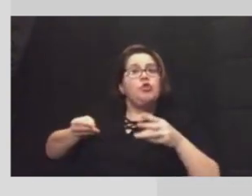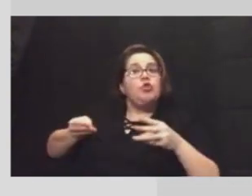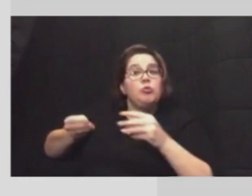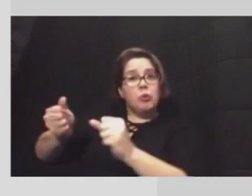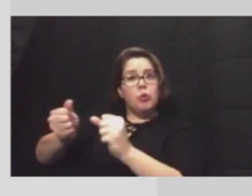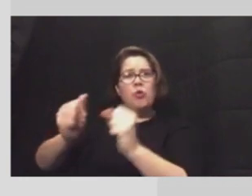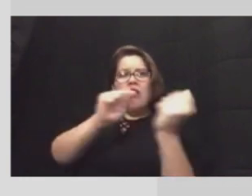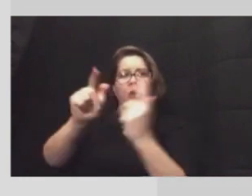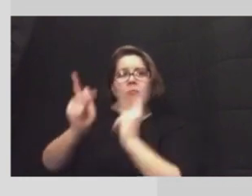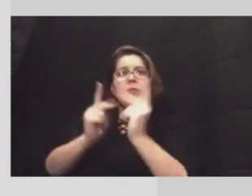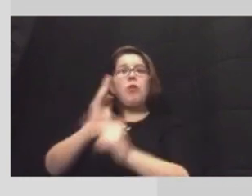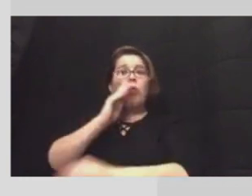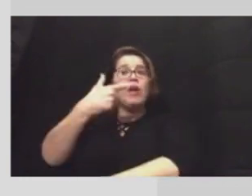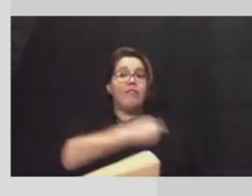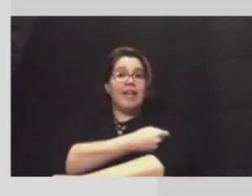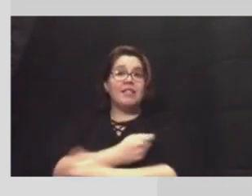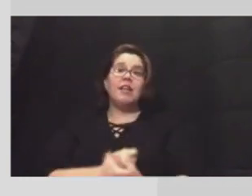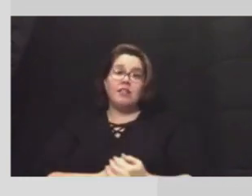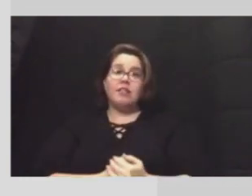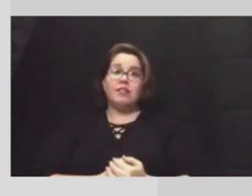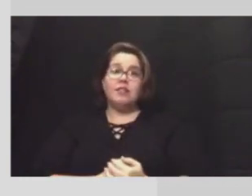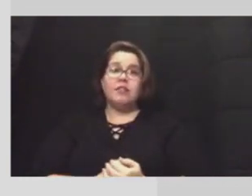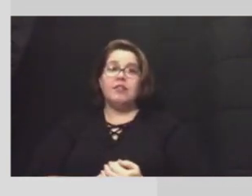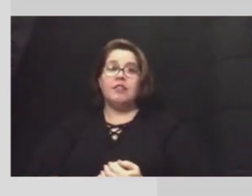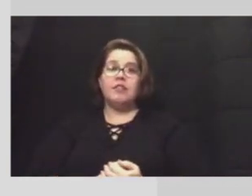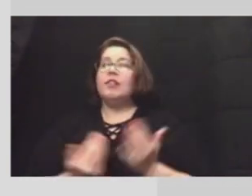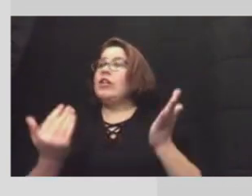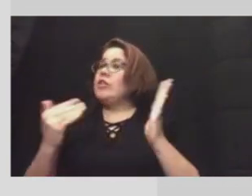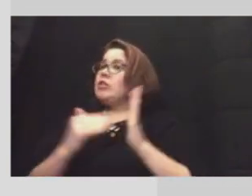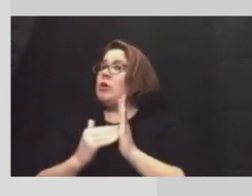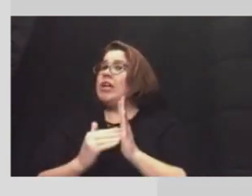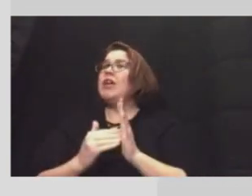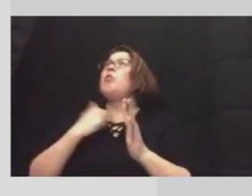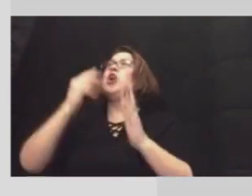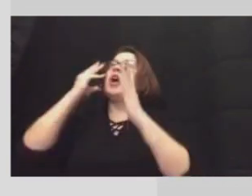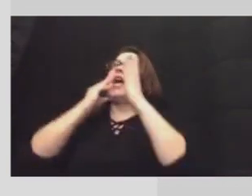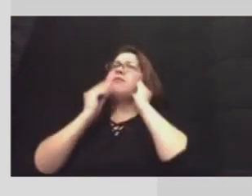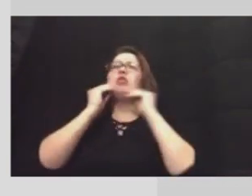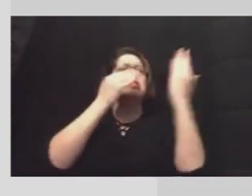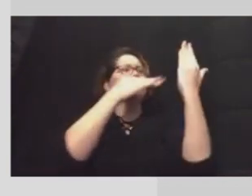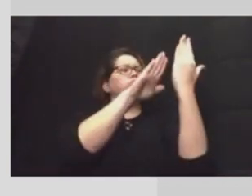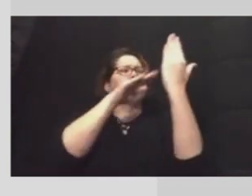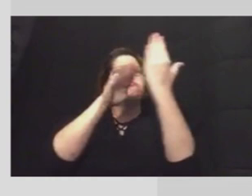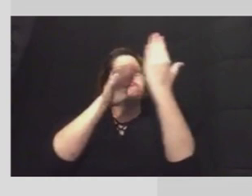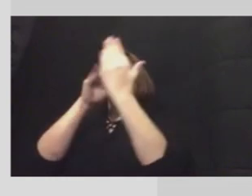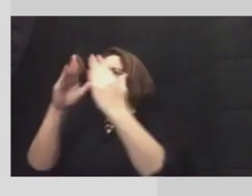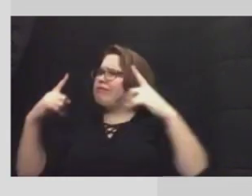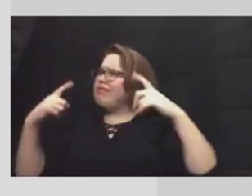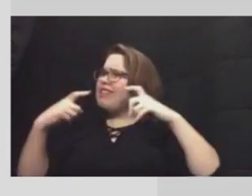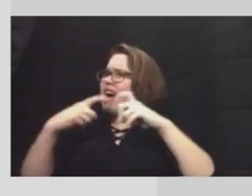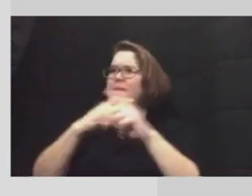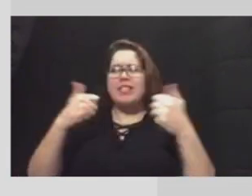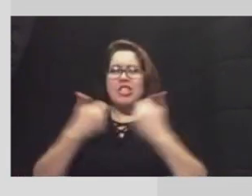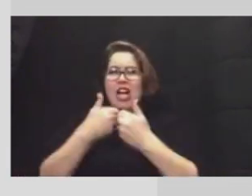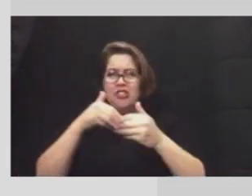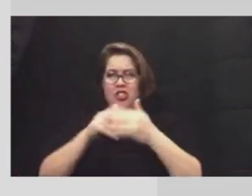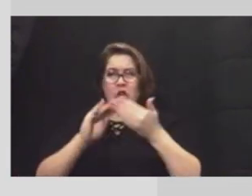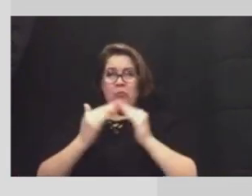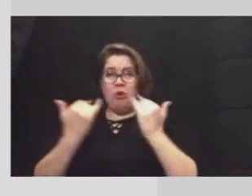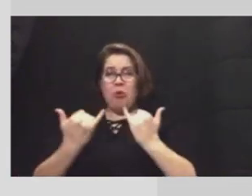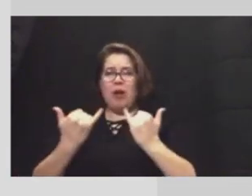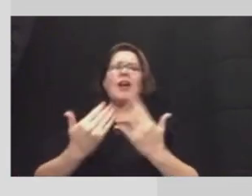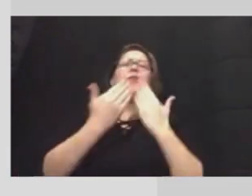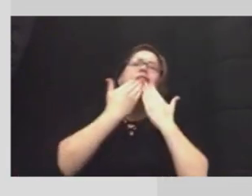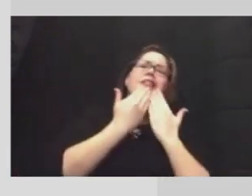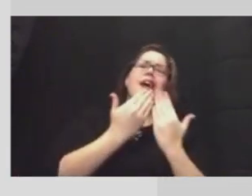vaccinated. Uh so again uh we are dealing with a number of different complexities and challenges within our community. I want to thank